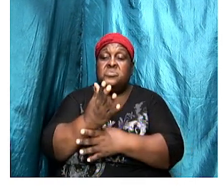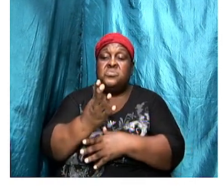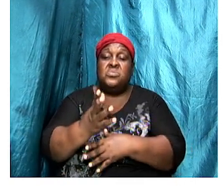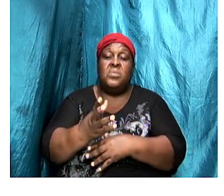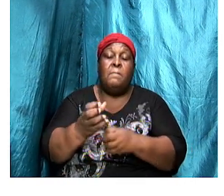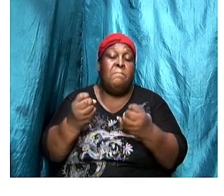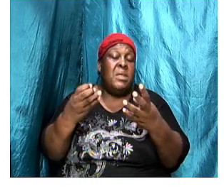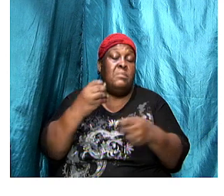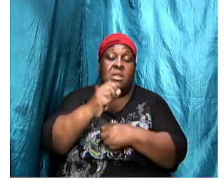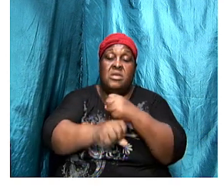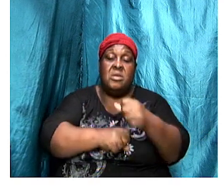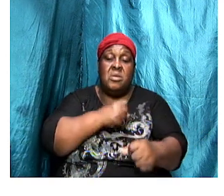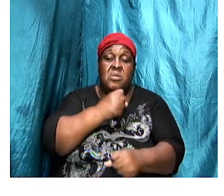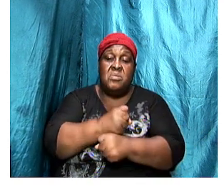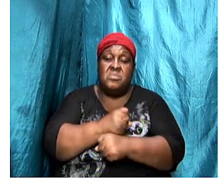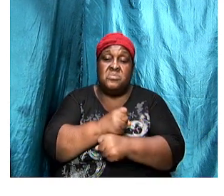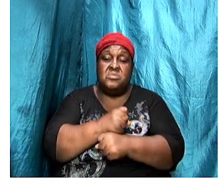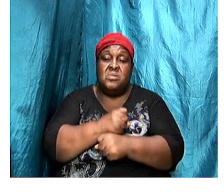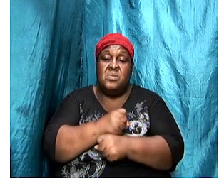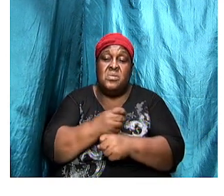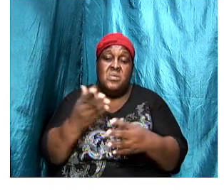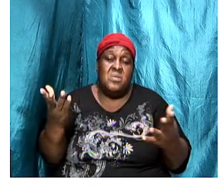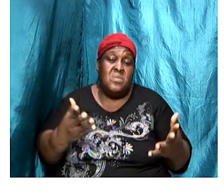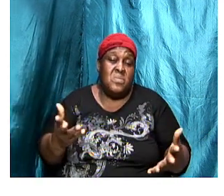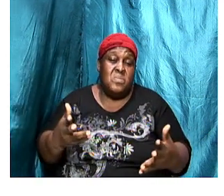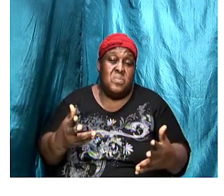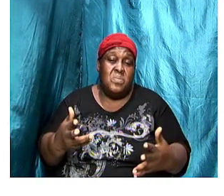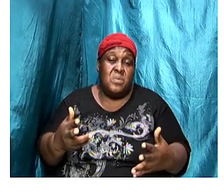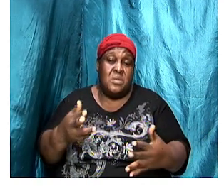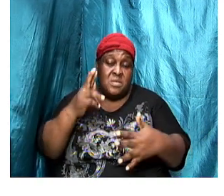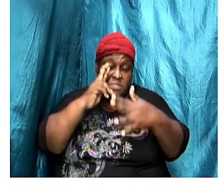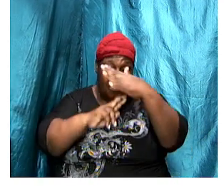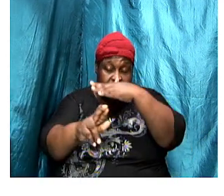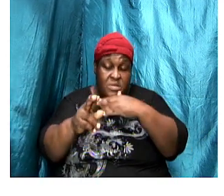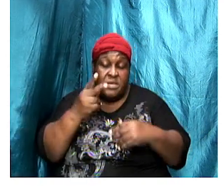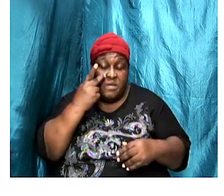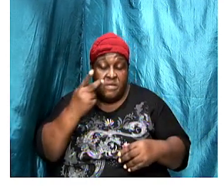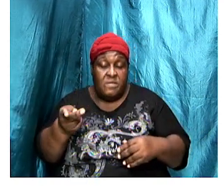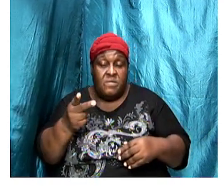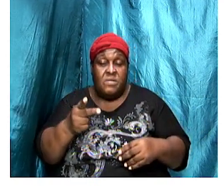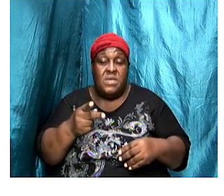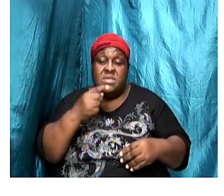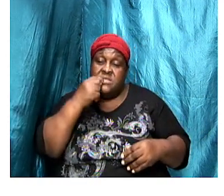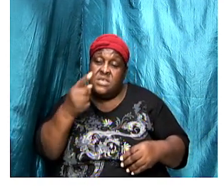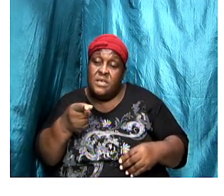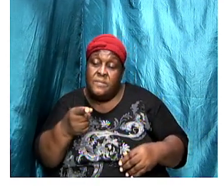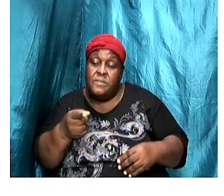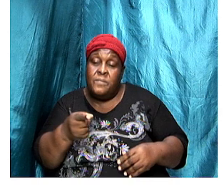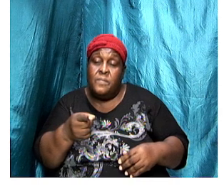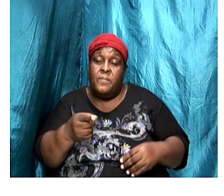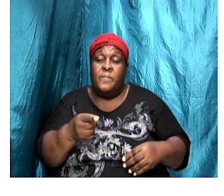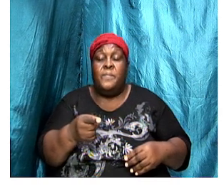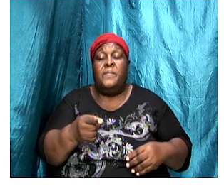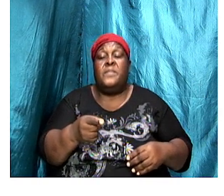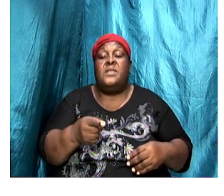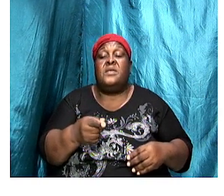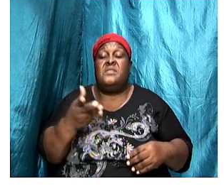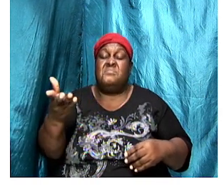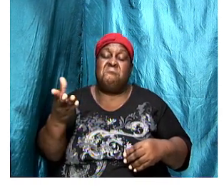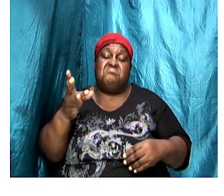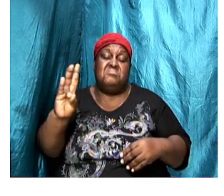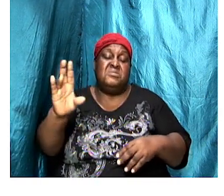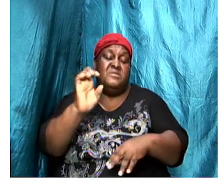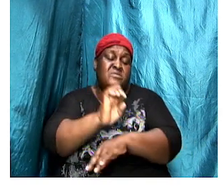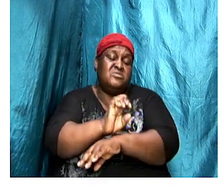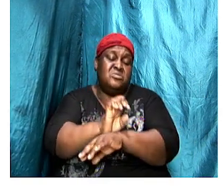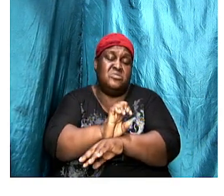years. And what the prophetic view is putting forth is that these seven